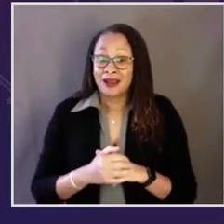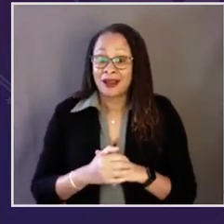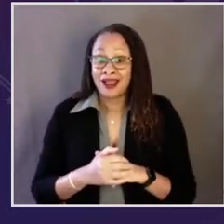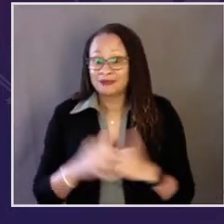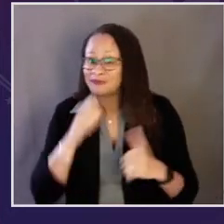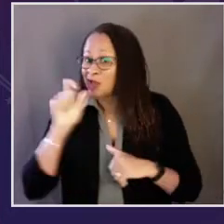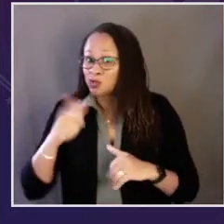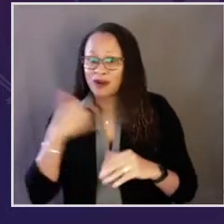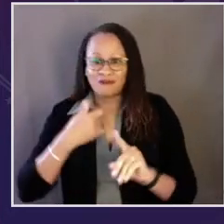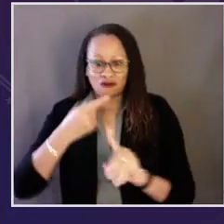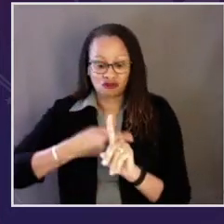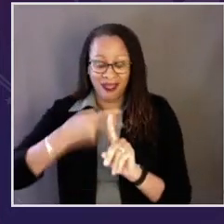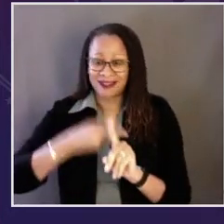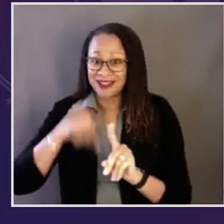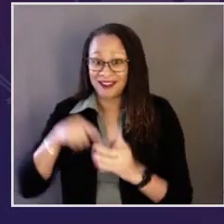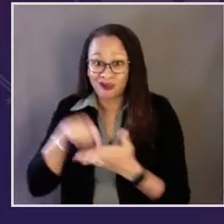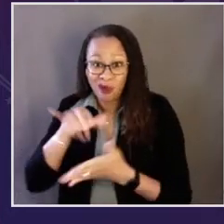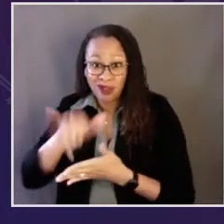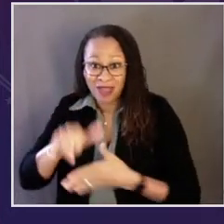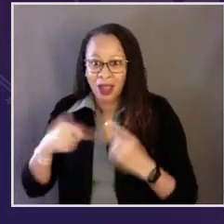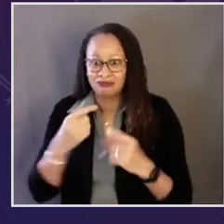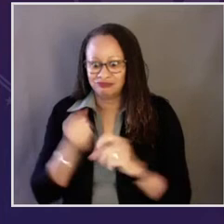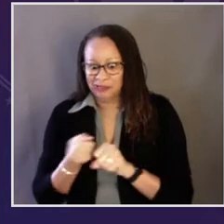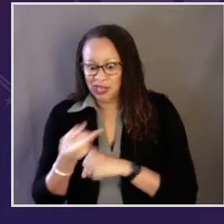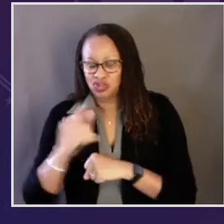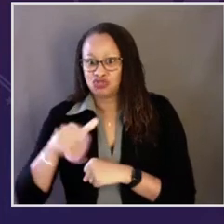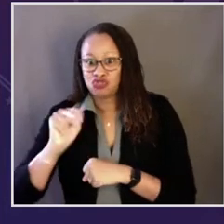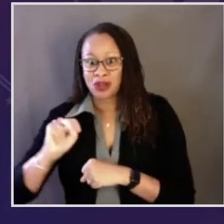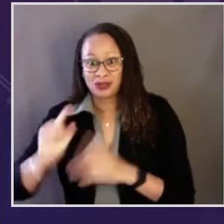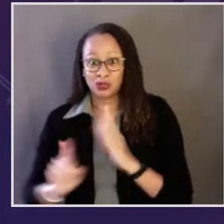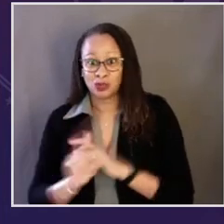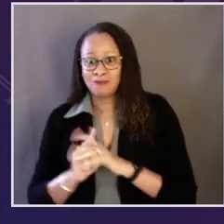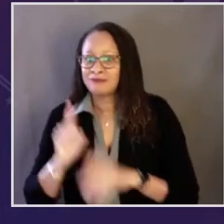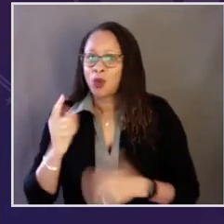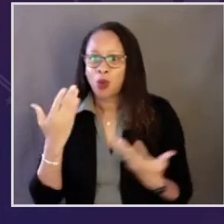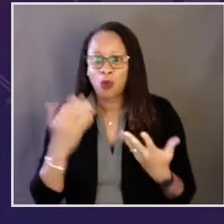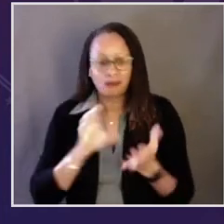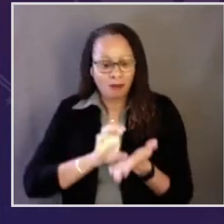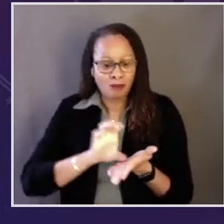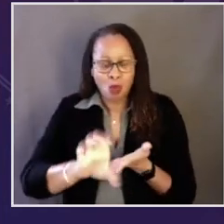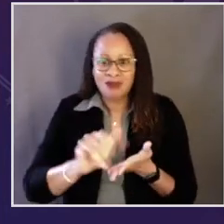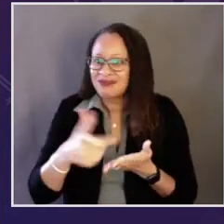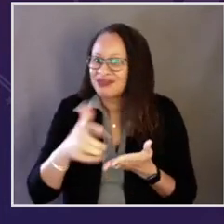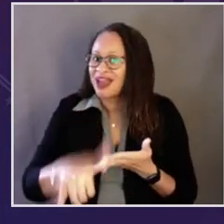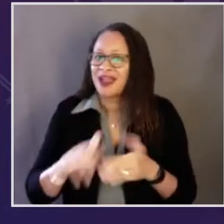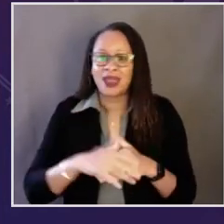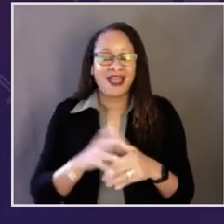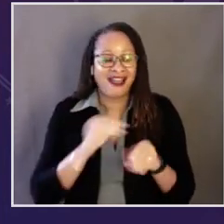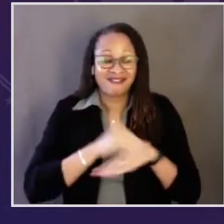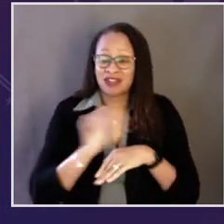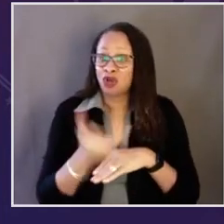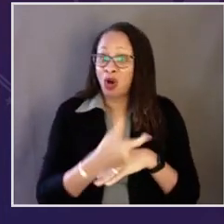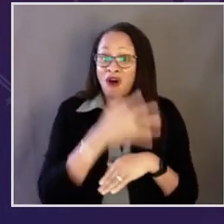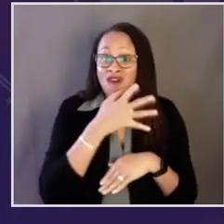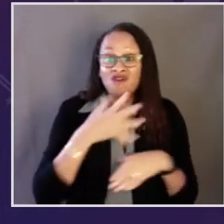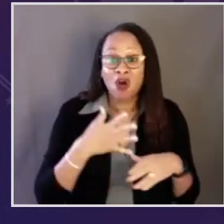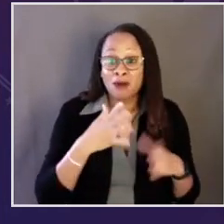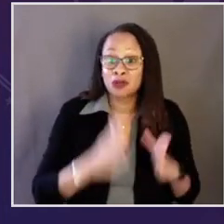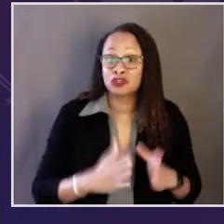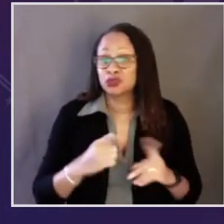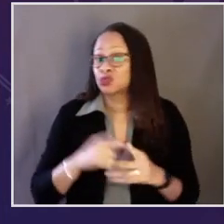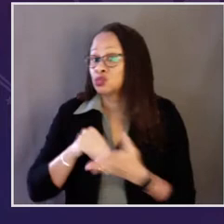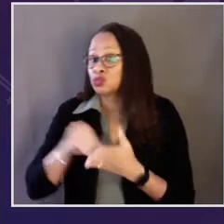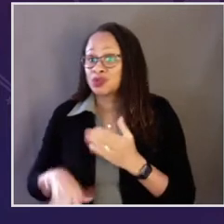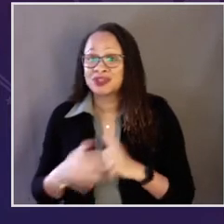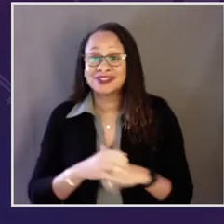and unsure whether they can pay their rent when the new year begins or make their mortgage payments. It's affecting